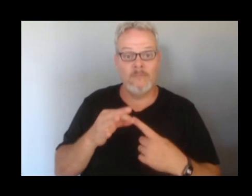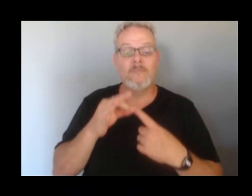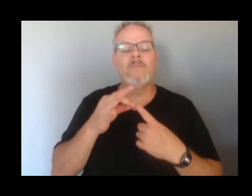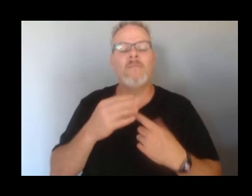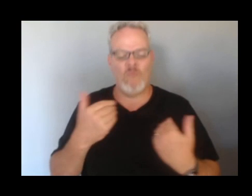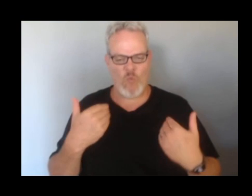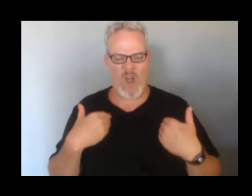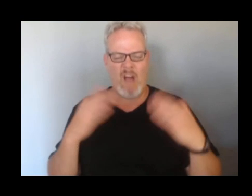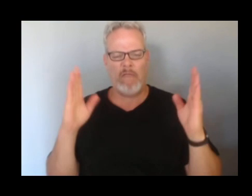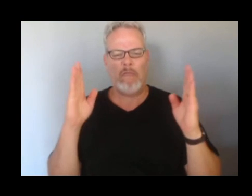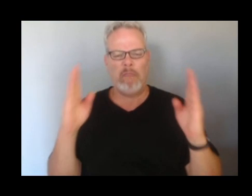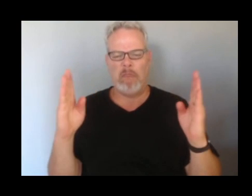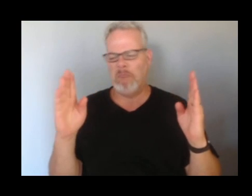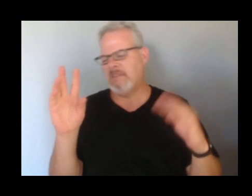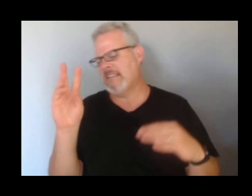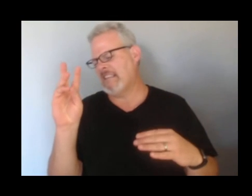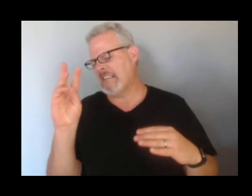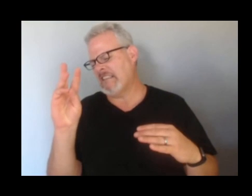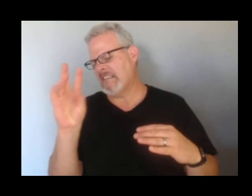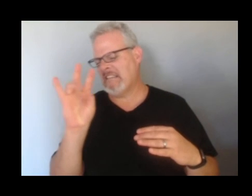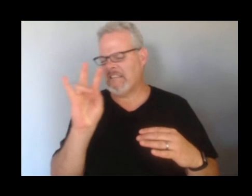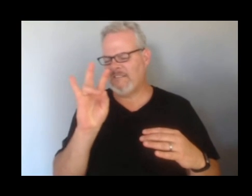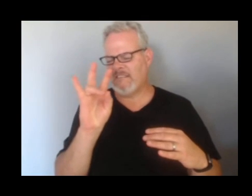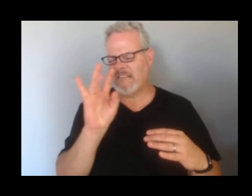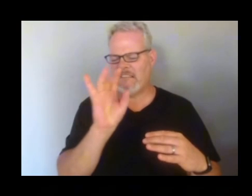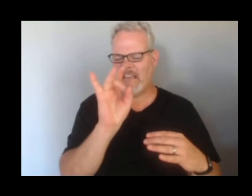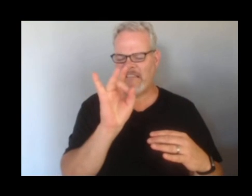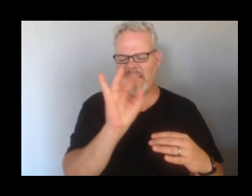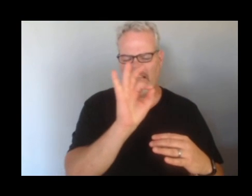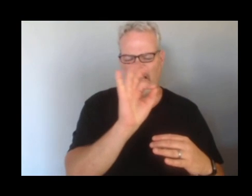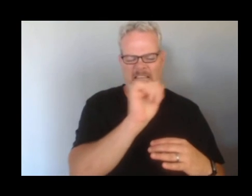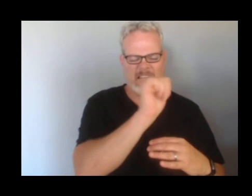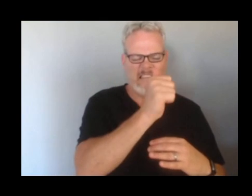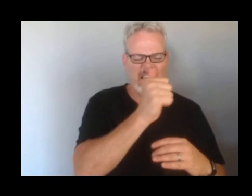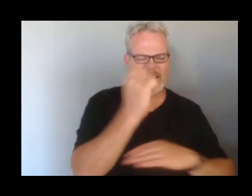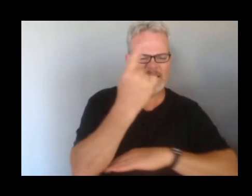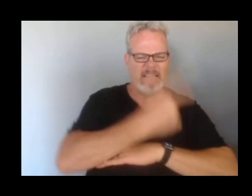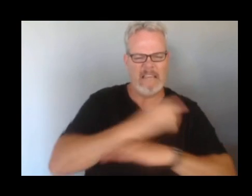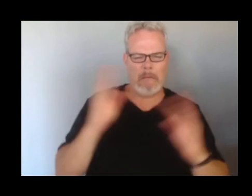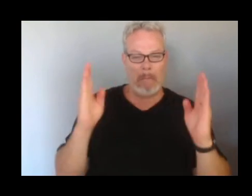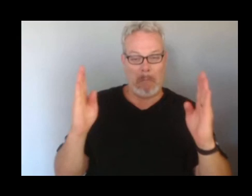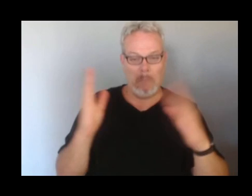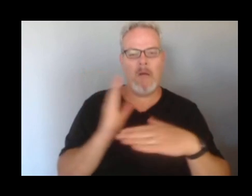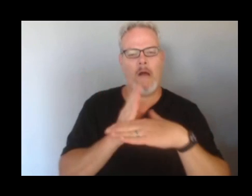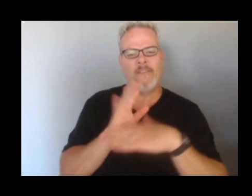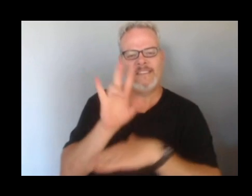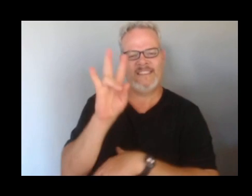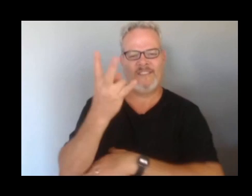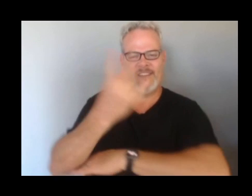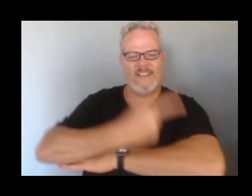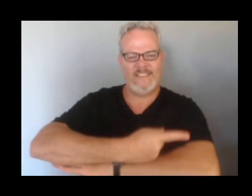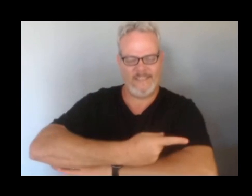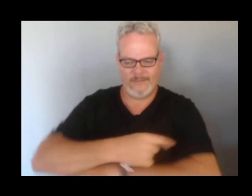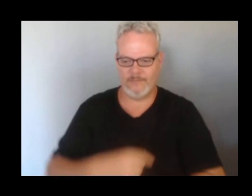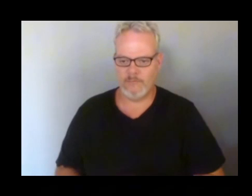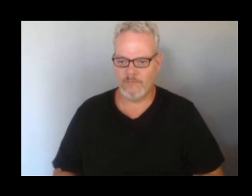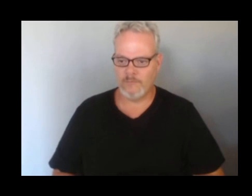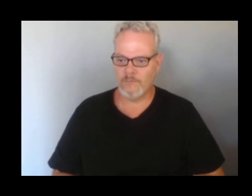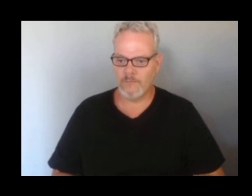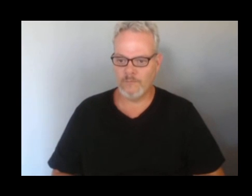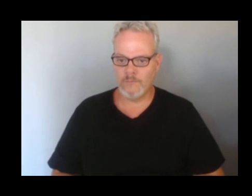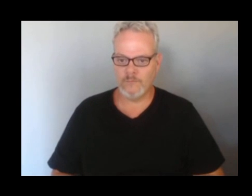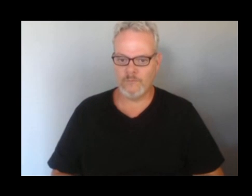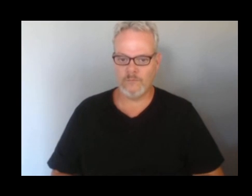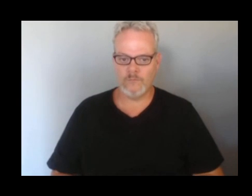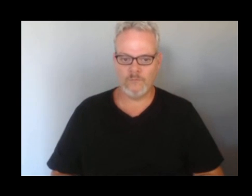interval, averaging seven, and that's about what we'd expect for the next episode to come. Now this fits within the larger pattern.